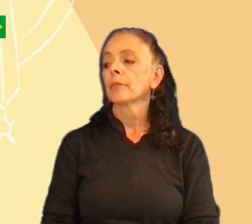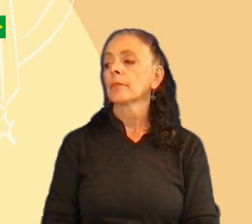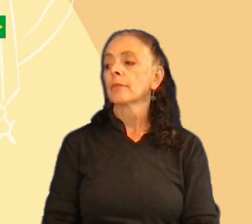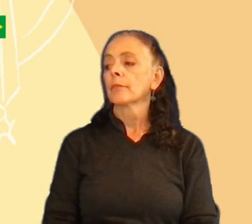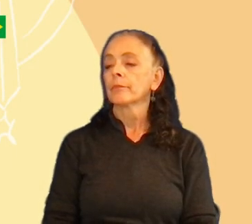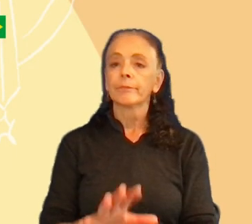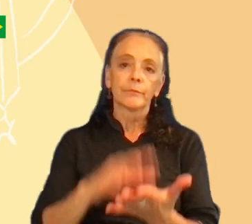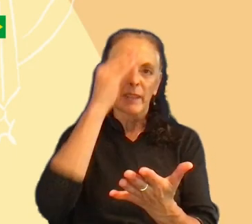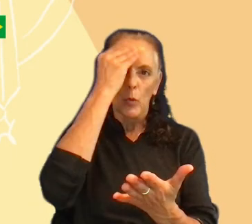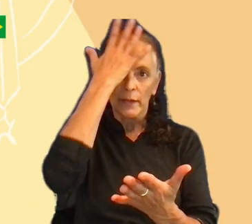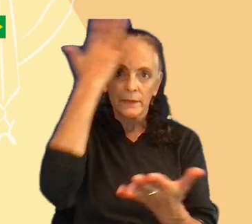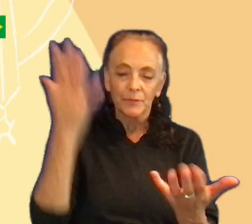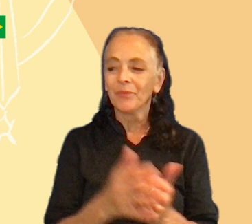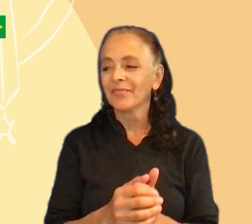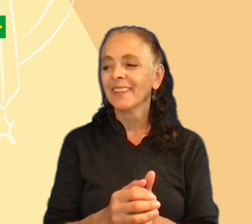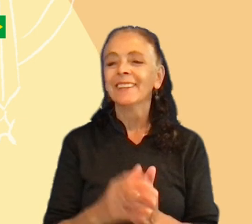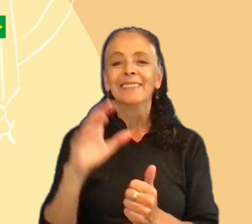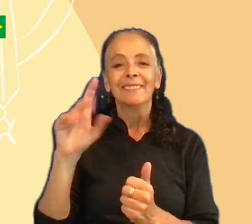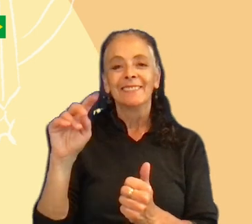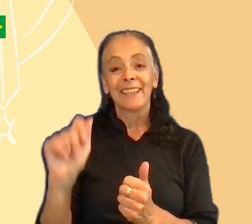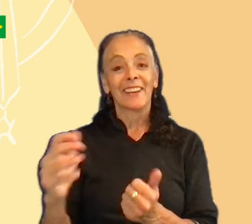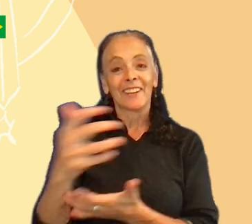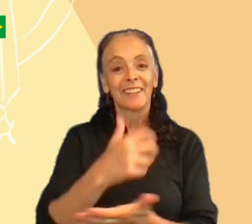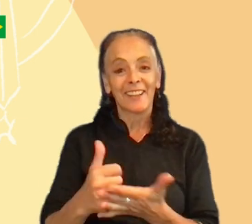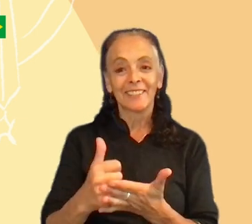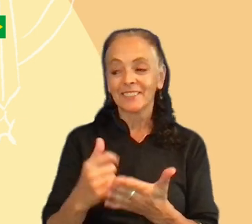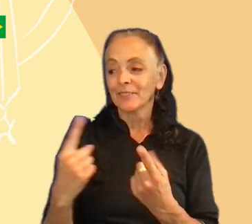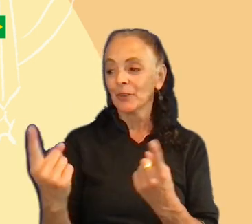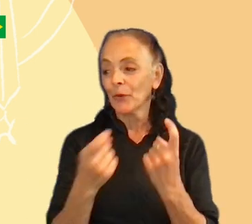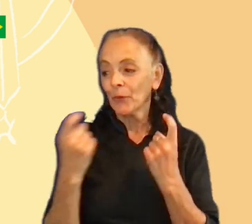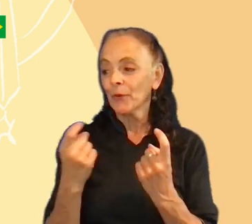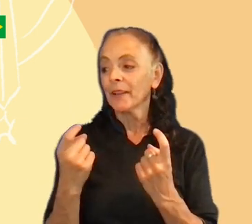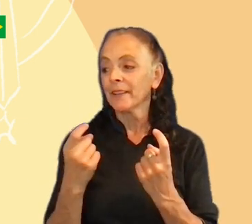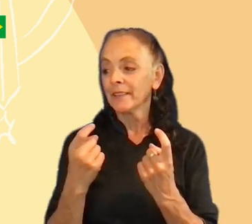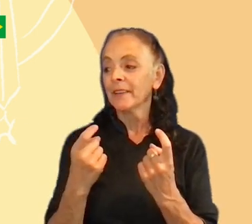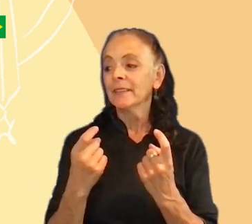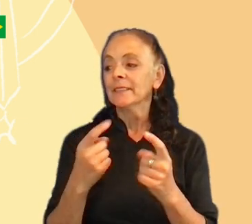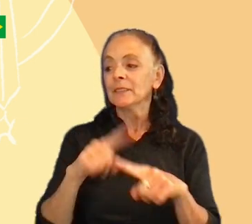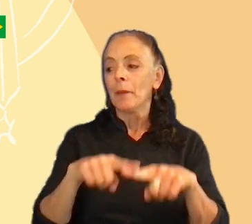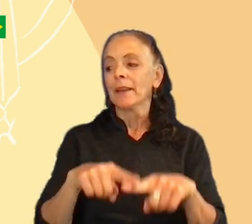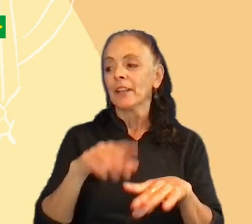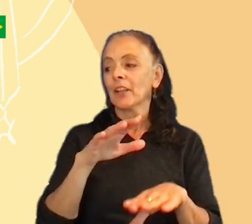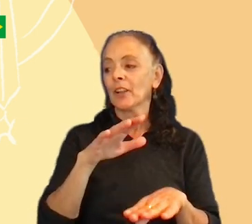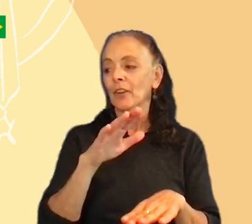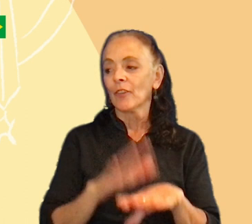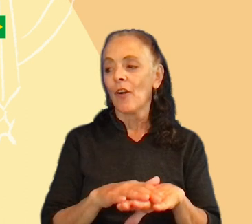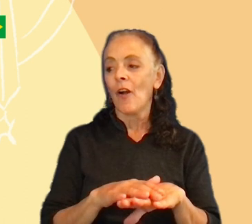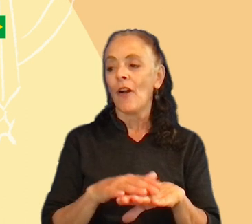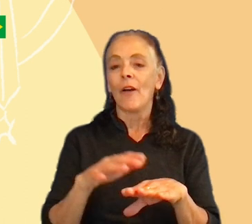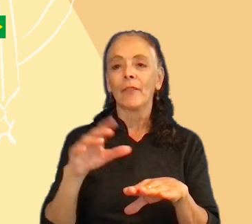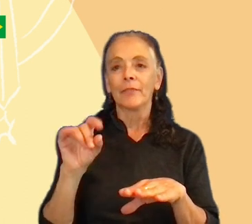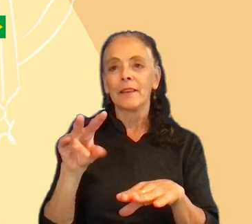Again, about the data collection, we recruited them via an in-game opt-in according to the device language. Inside the game,